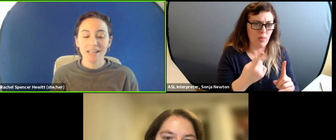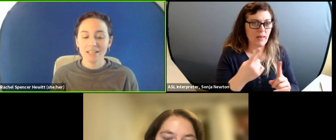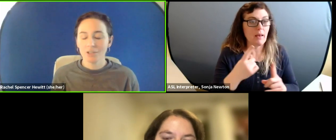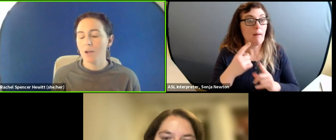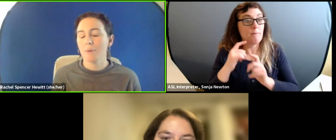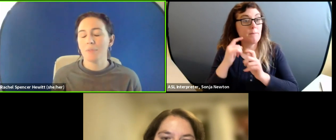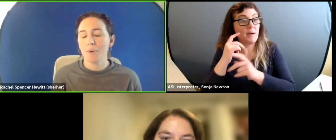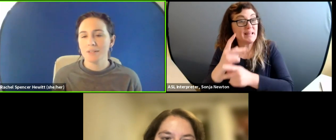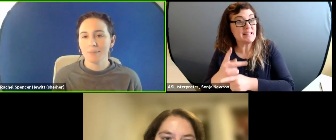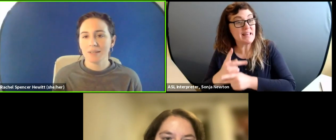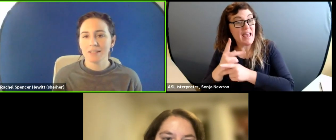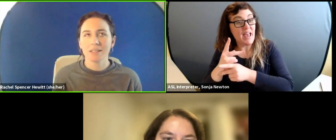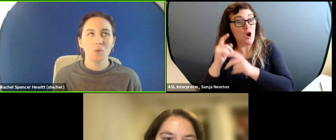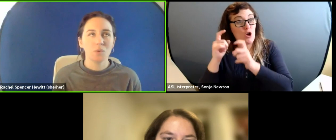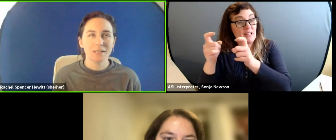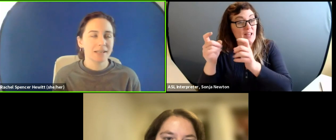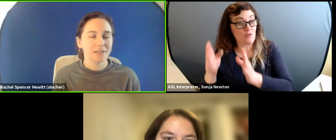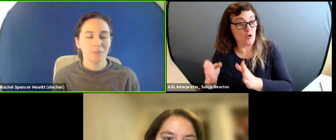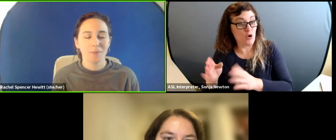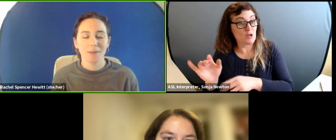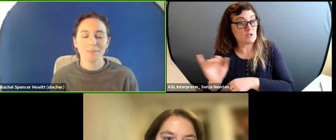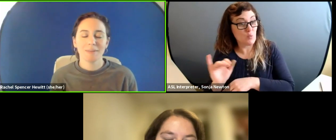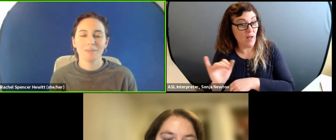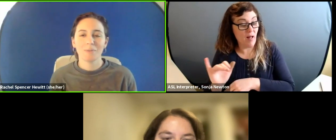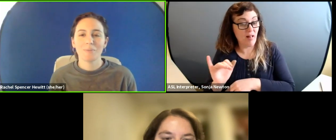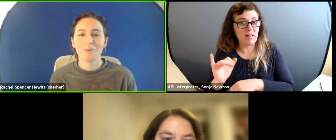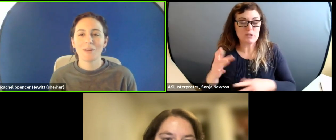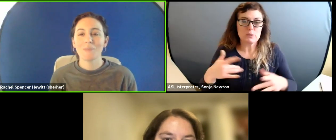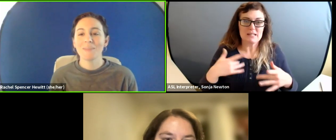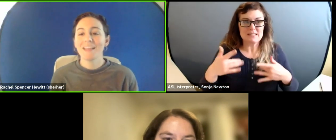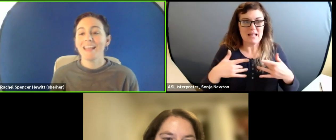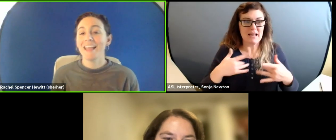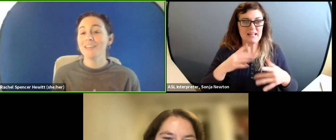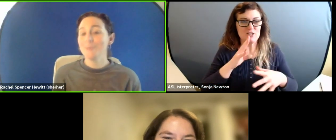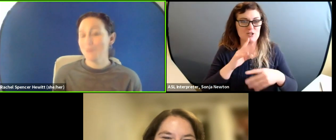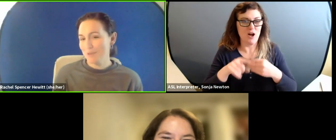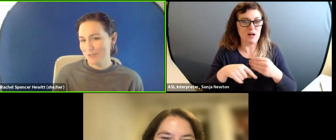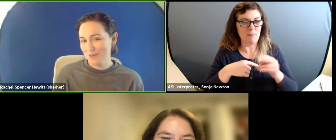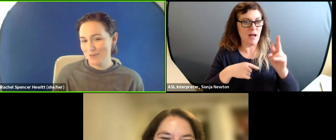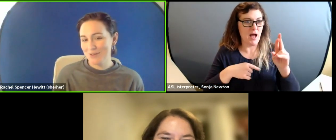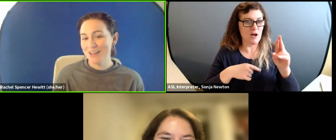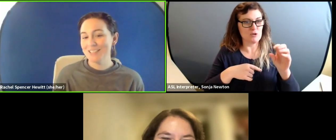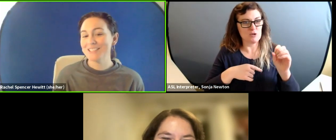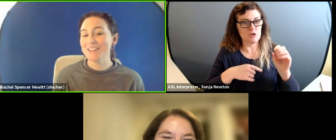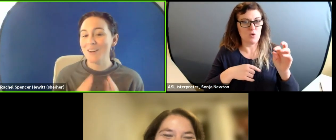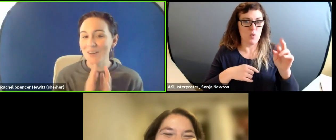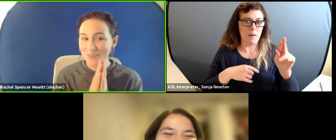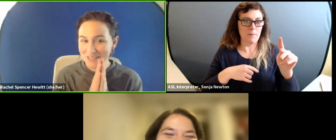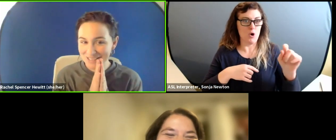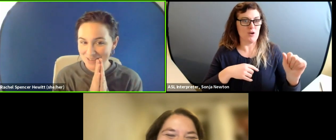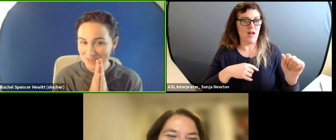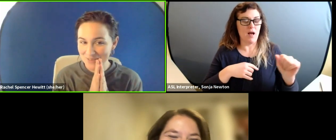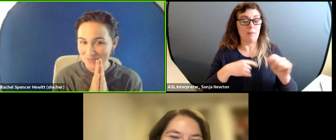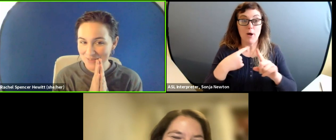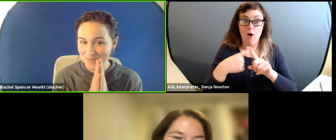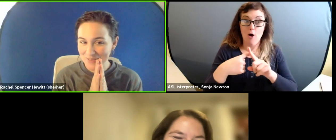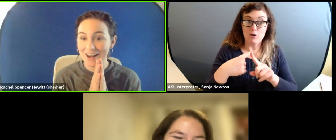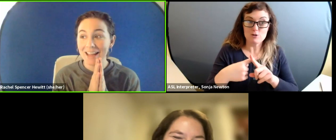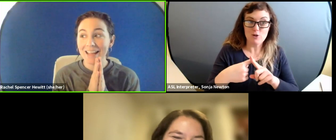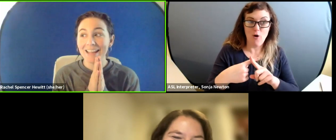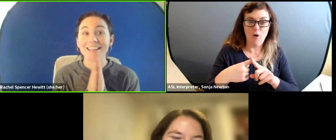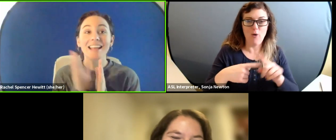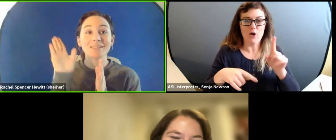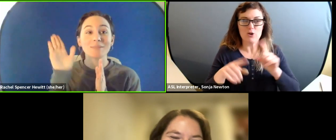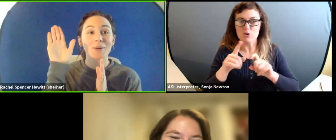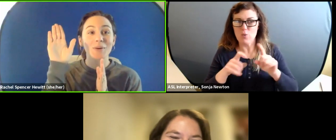was exciting to talk about the possibilities. It's always exciting to talk about the possibilities with Roberta. And, but also, the questions that always come up are,